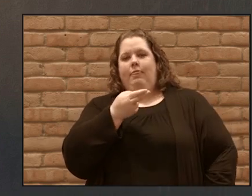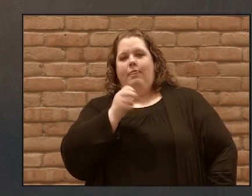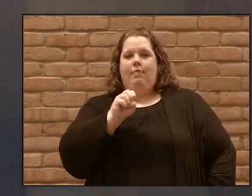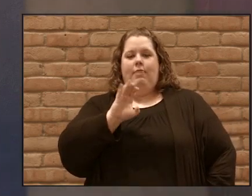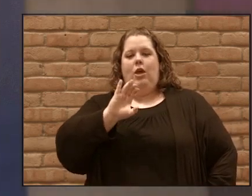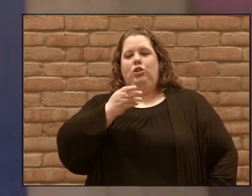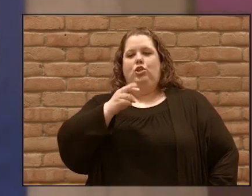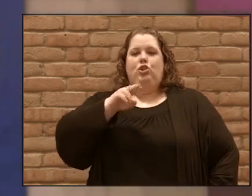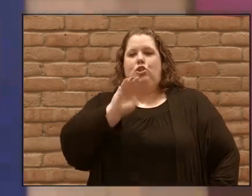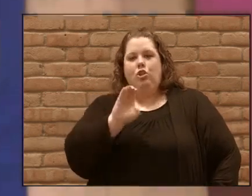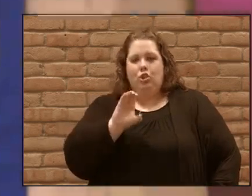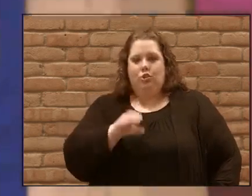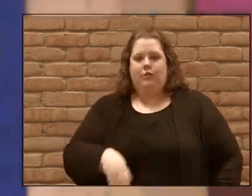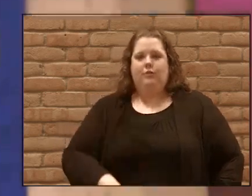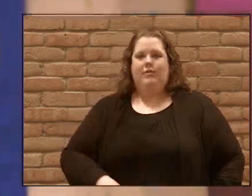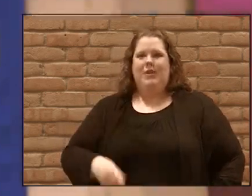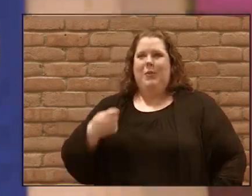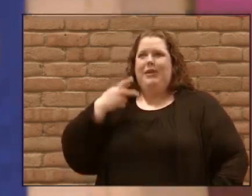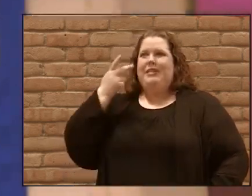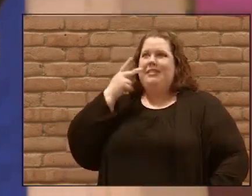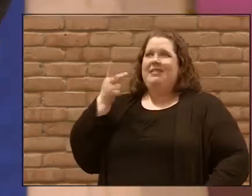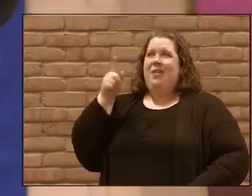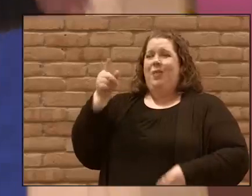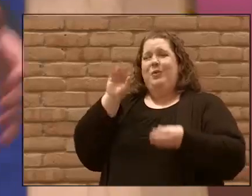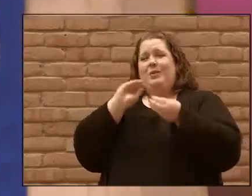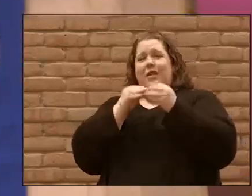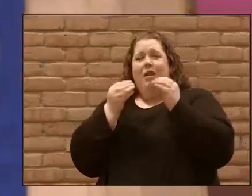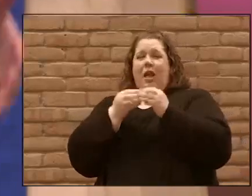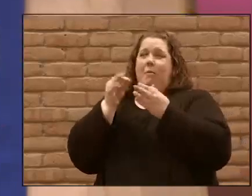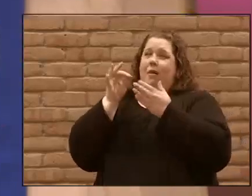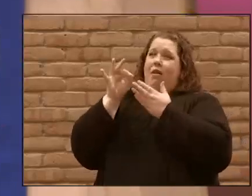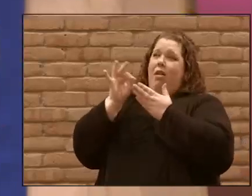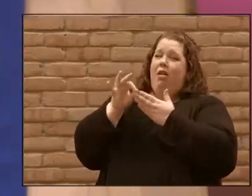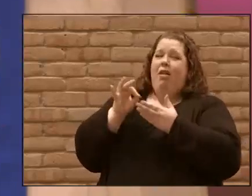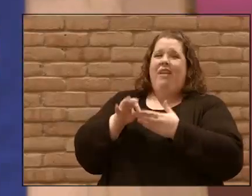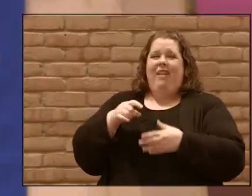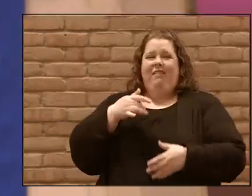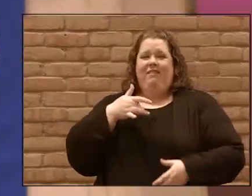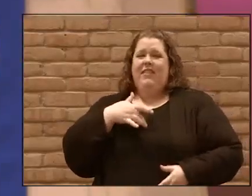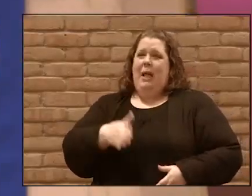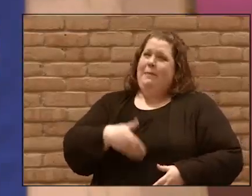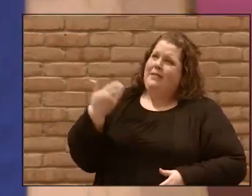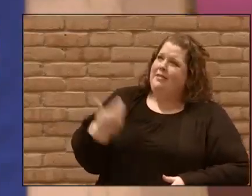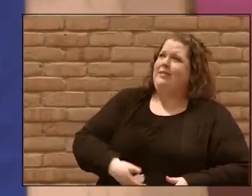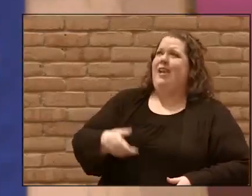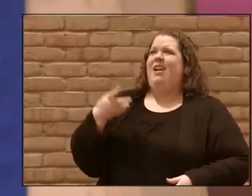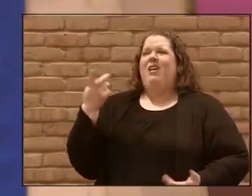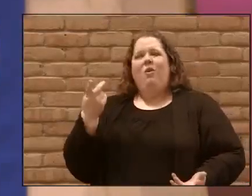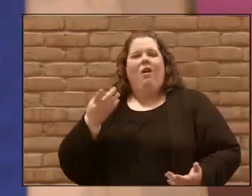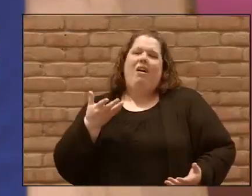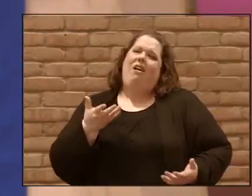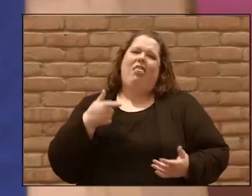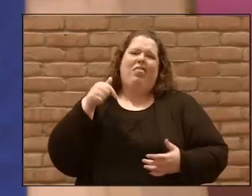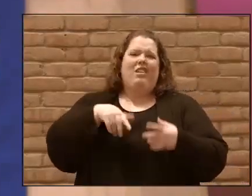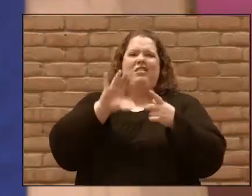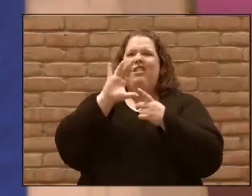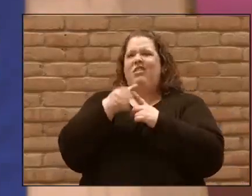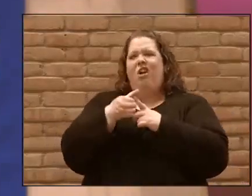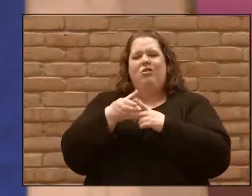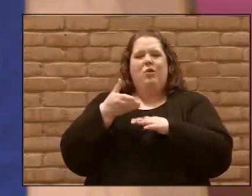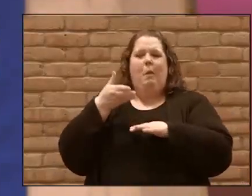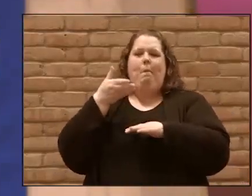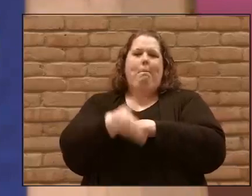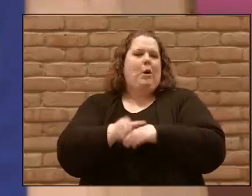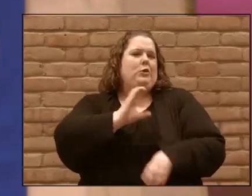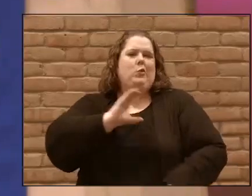by them, get angry by them. We can say it's simply the result of living in a post-Christian culture, which we live